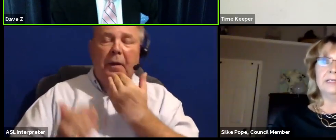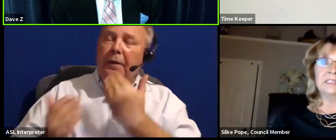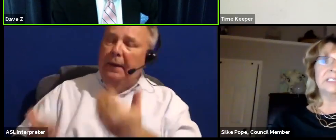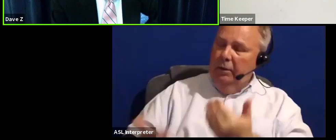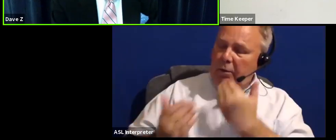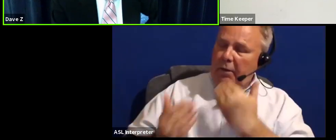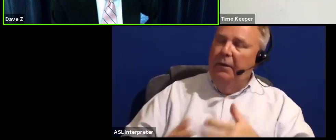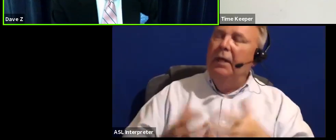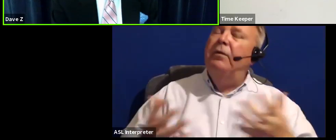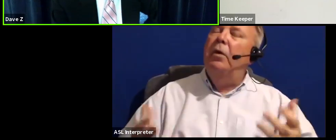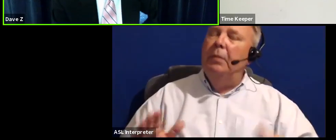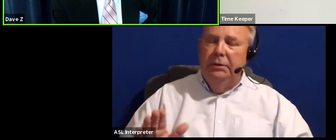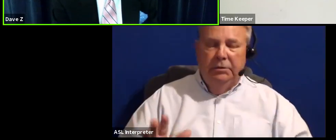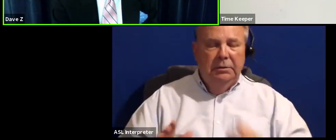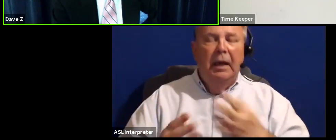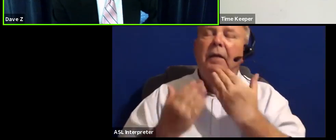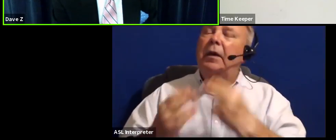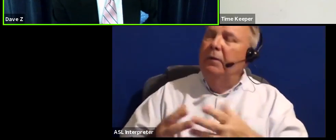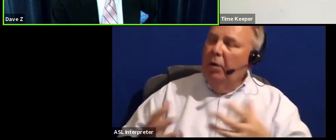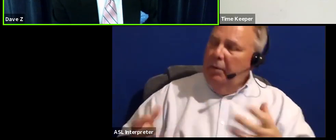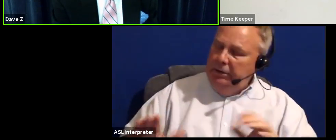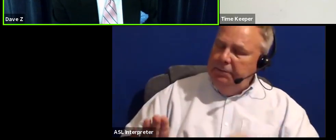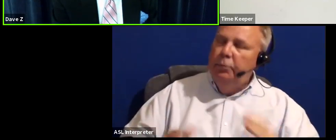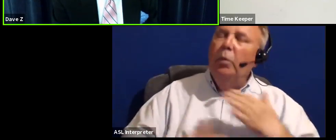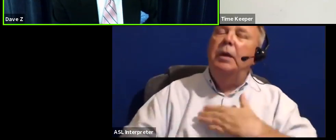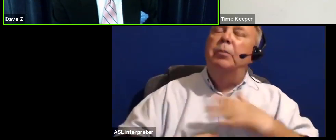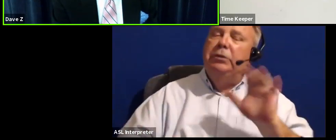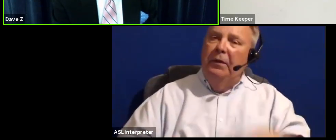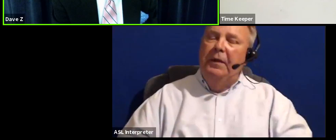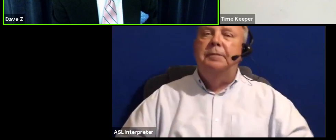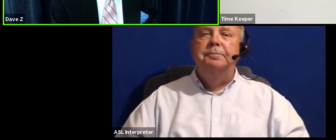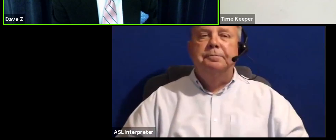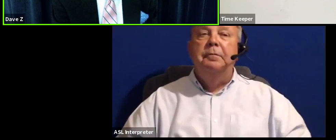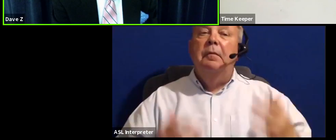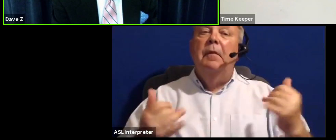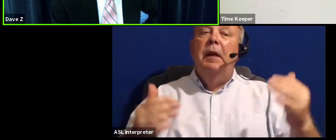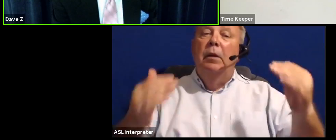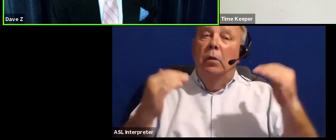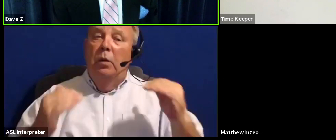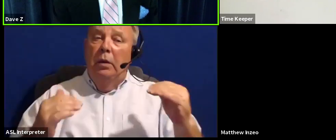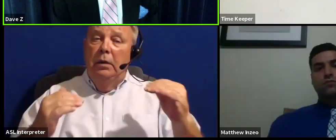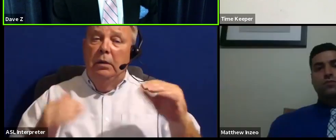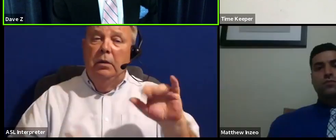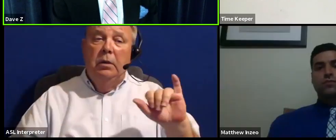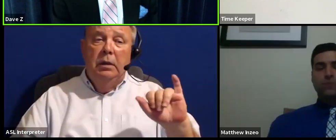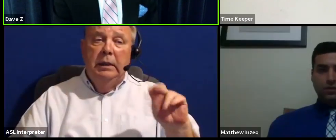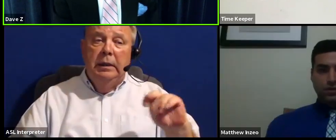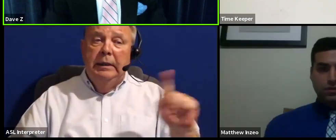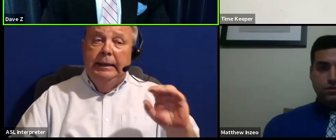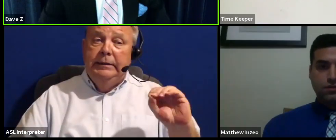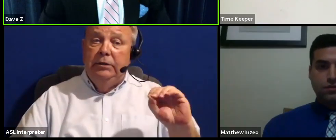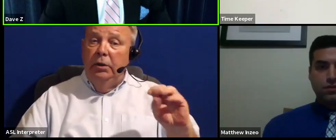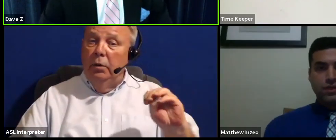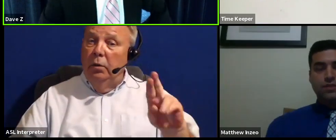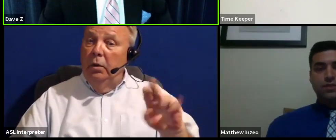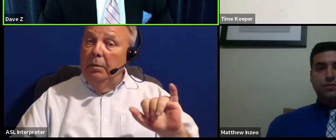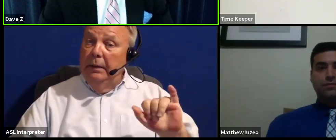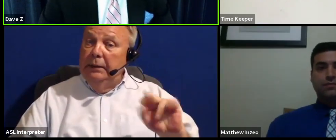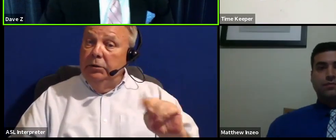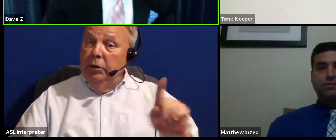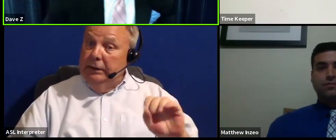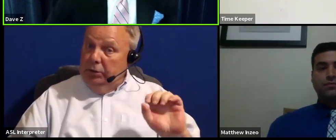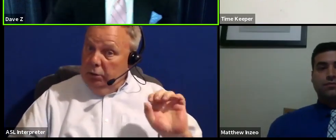Thank you very much. Exactly. Thank you very much. We appreciate that. And we go now to Mr. Enzio. Mr. Enzio, would you